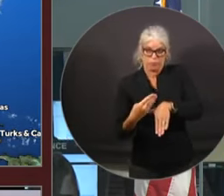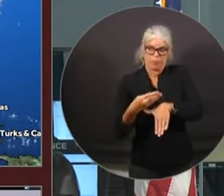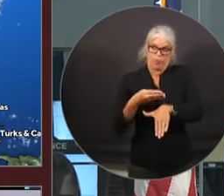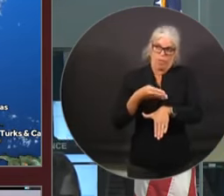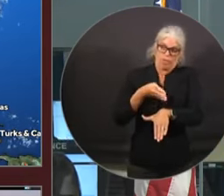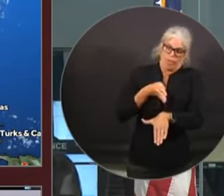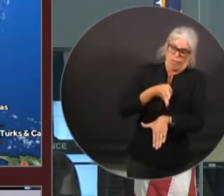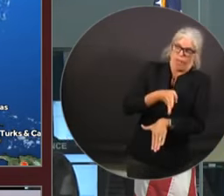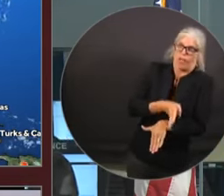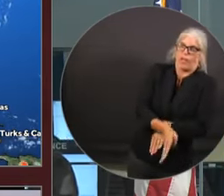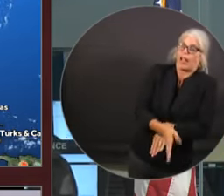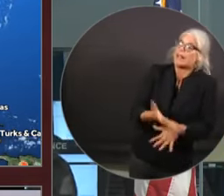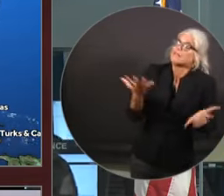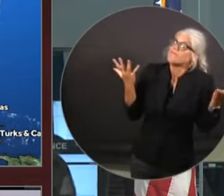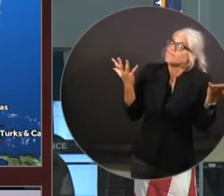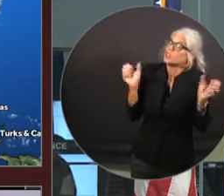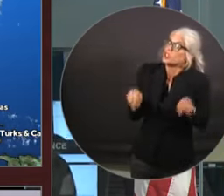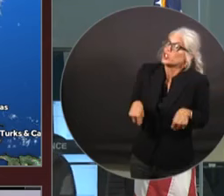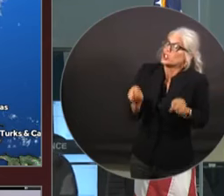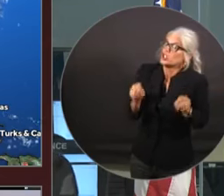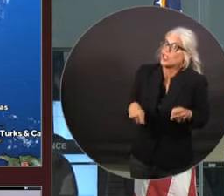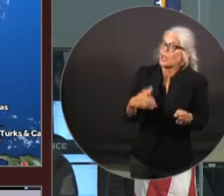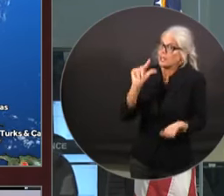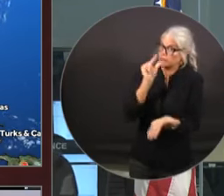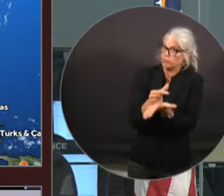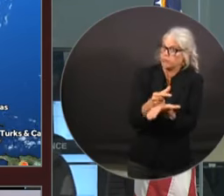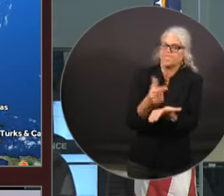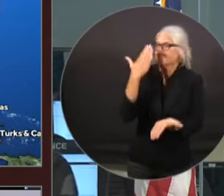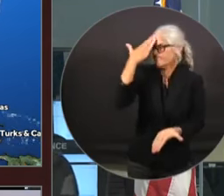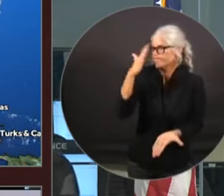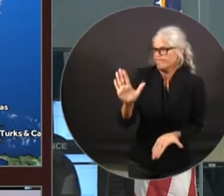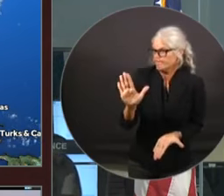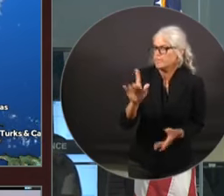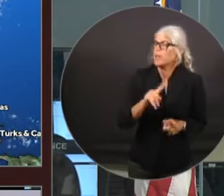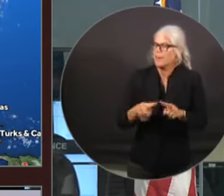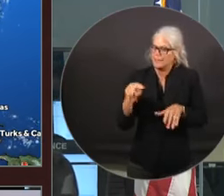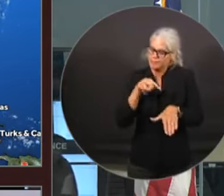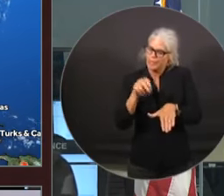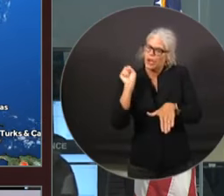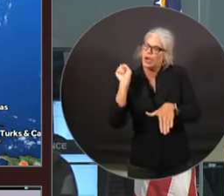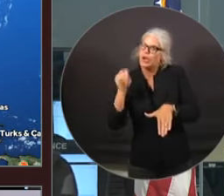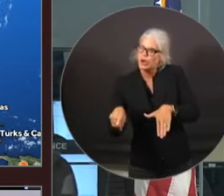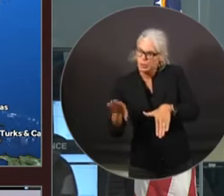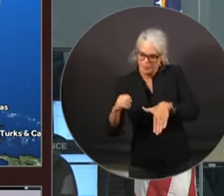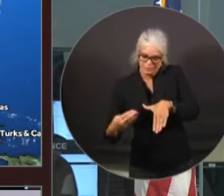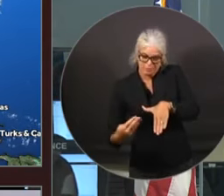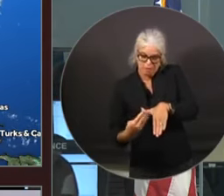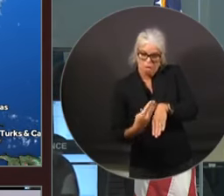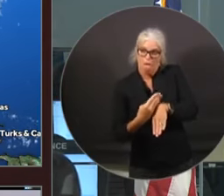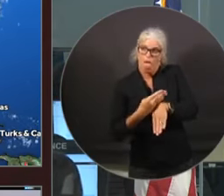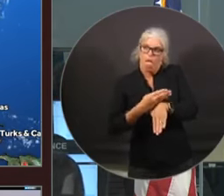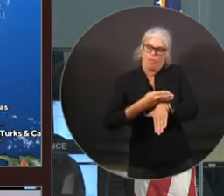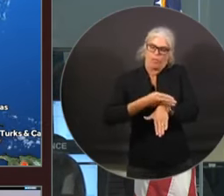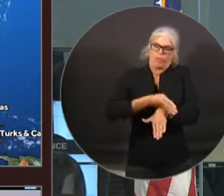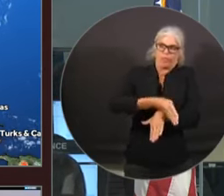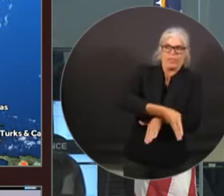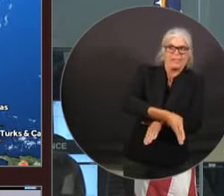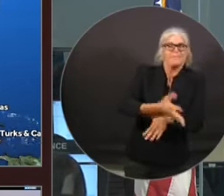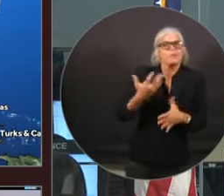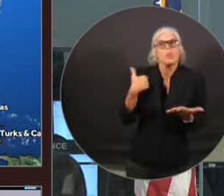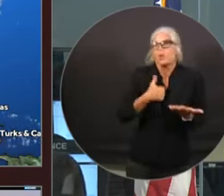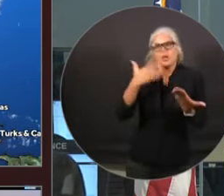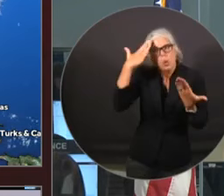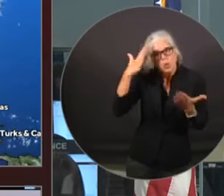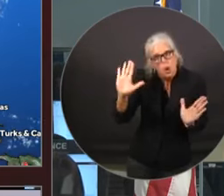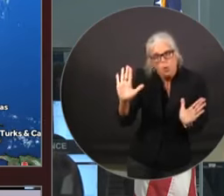It's possible may not be likely right now. But that is one of the solutions that they're looking at. So this is not necessarily going to be